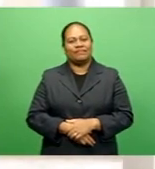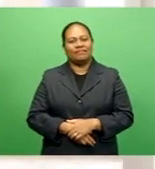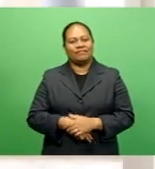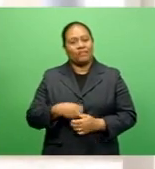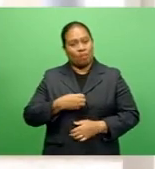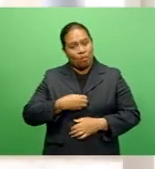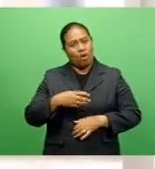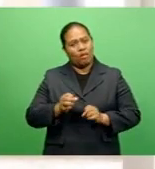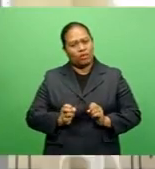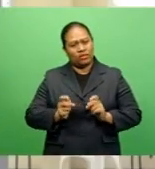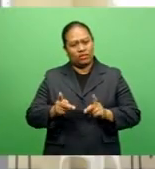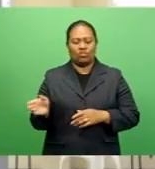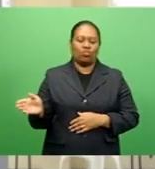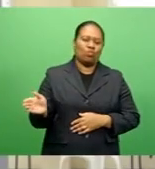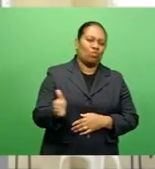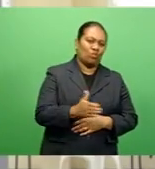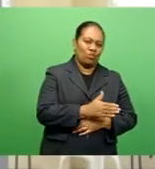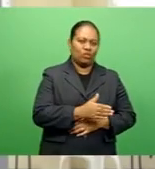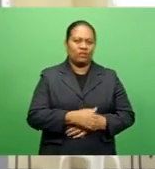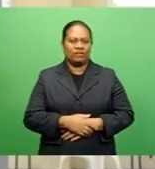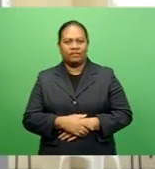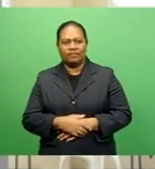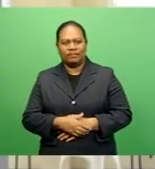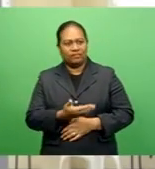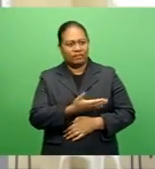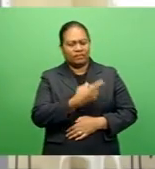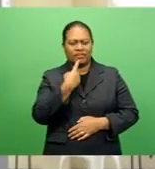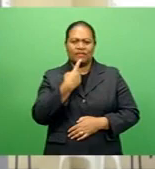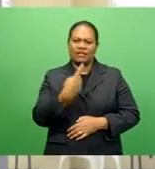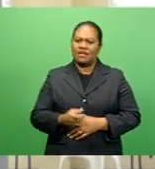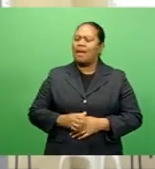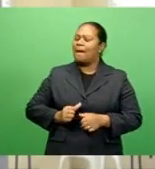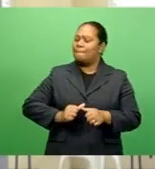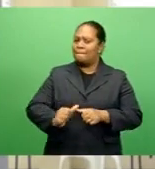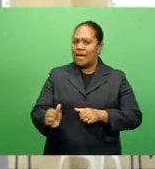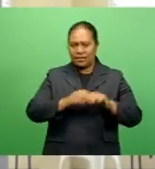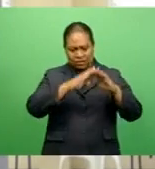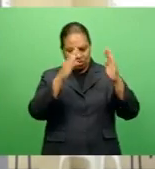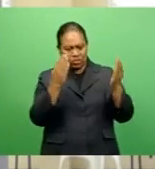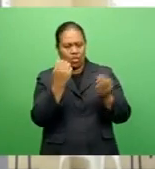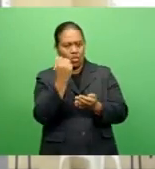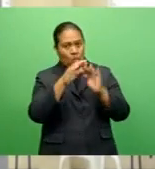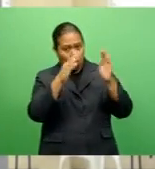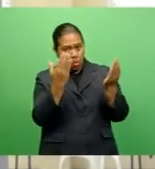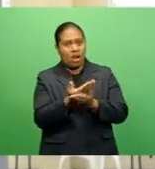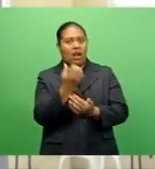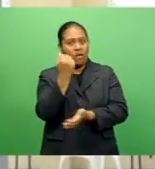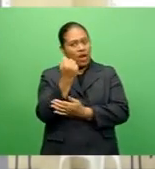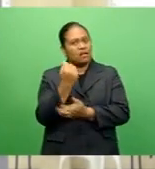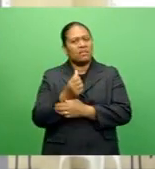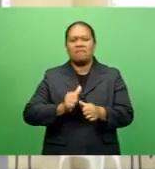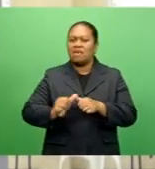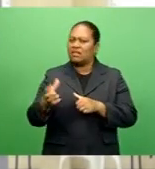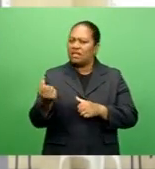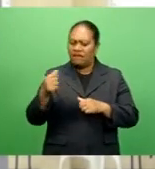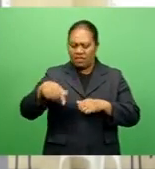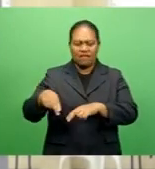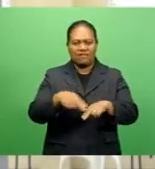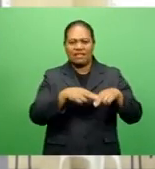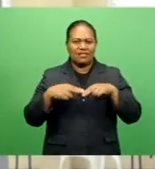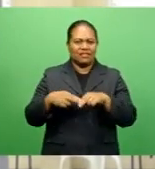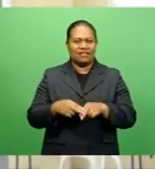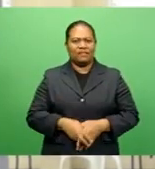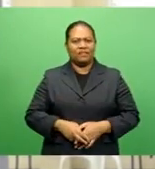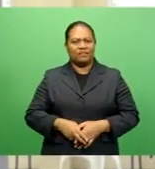more opportunities to everyone. I think we've got the best talented players in rugby in the world. Just look at the guys here that are not selected to the team